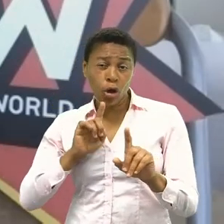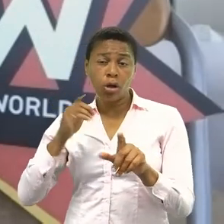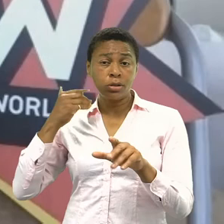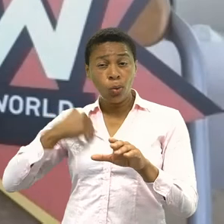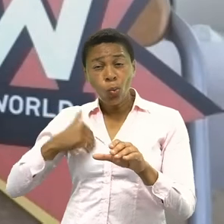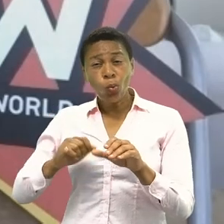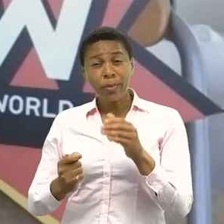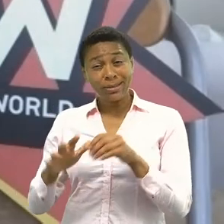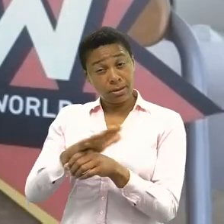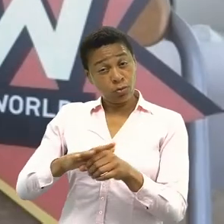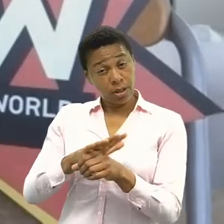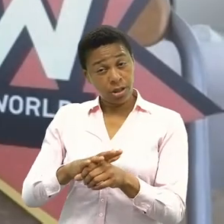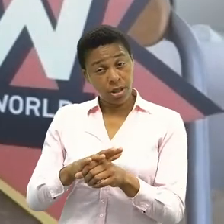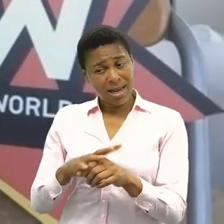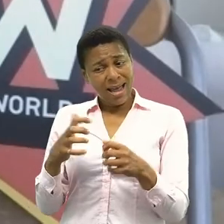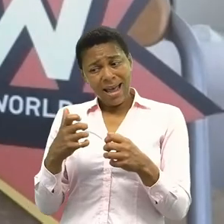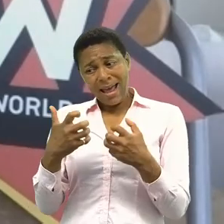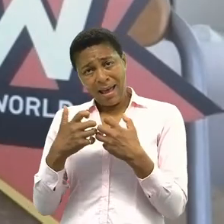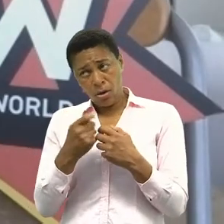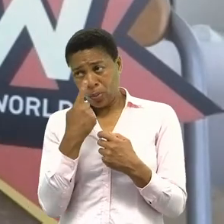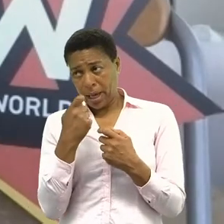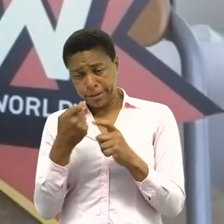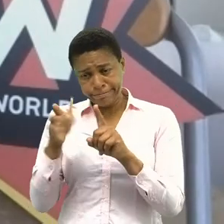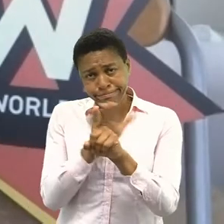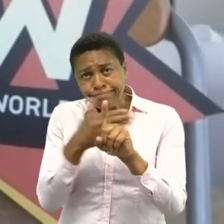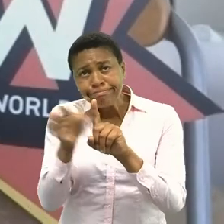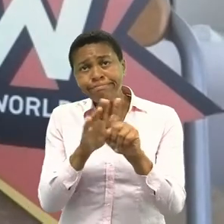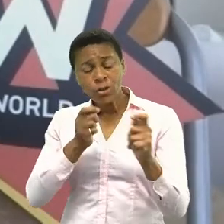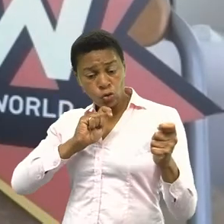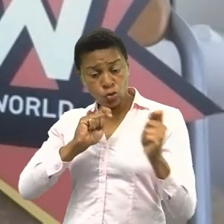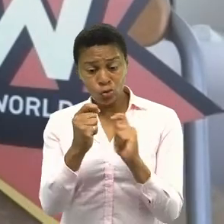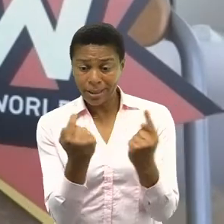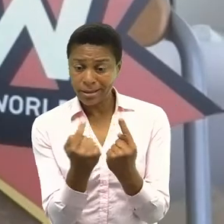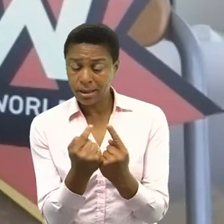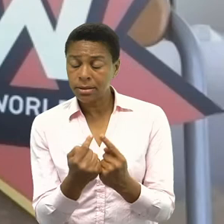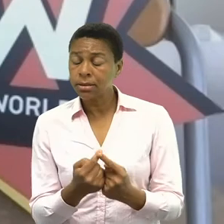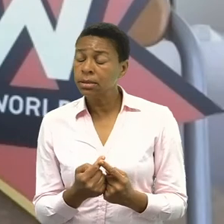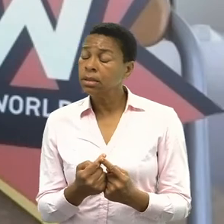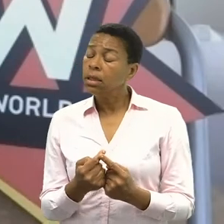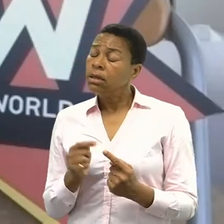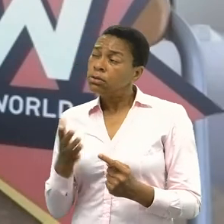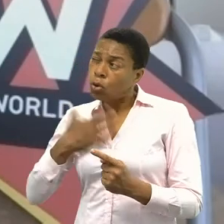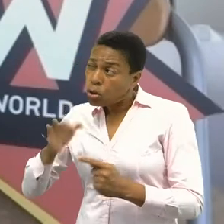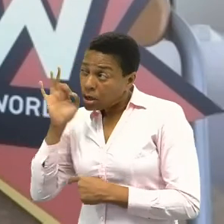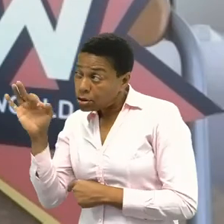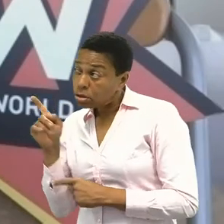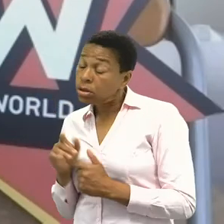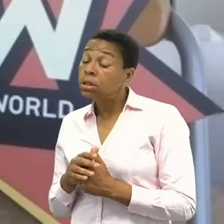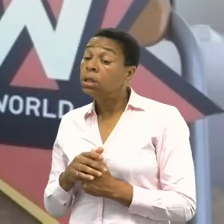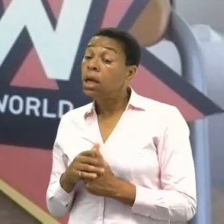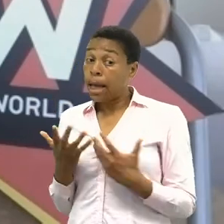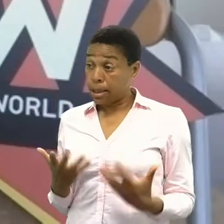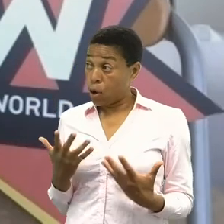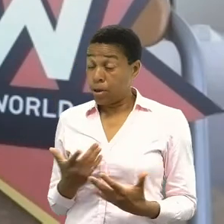make change happen. And I'm wondering what you think this current spate of protest, outcry and